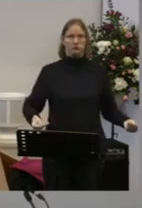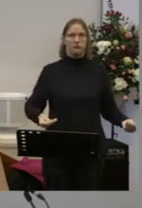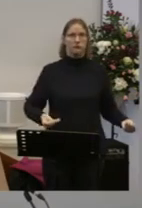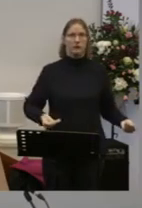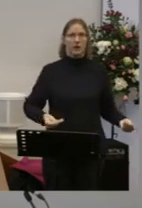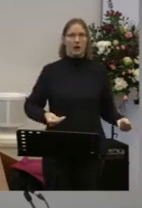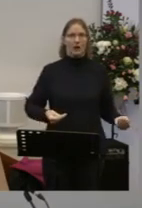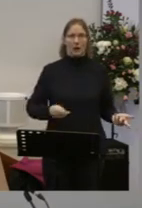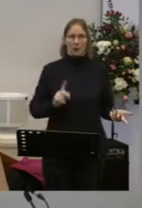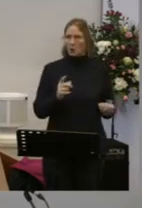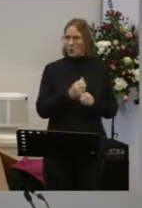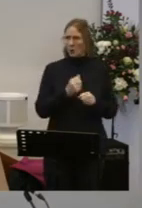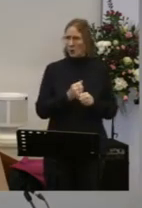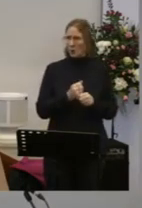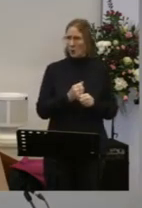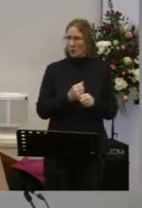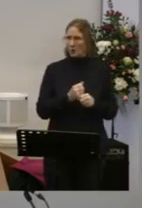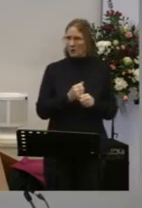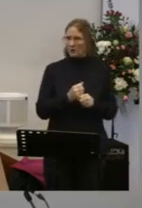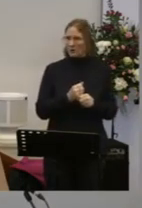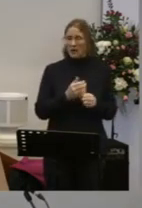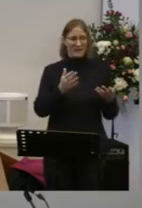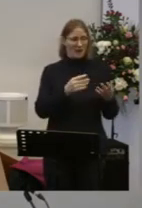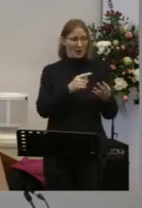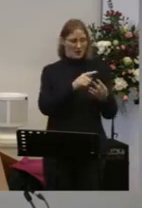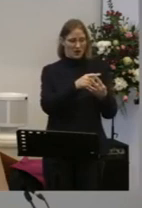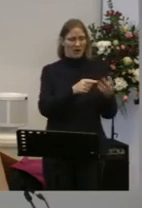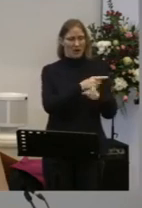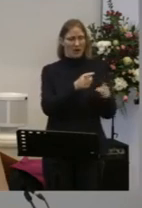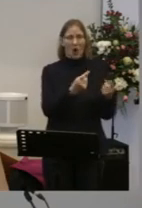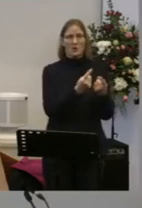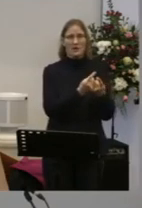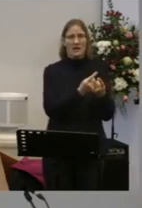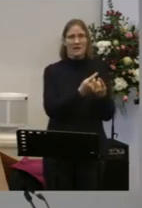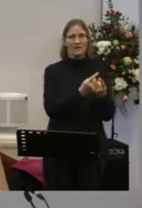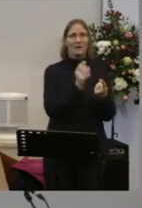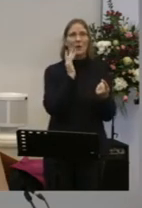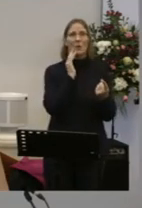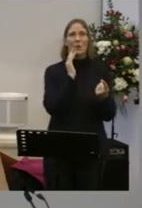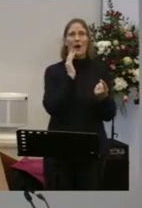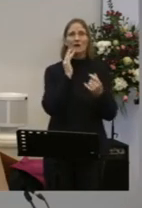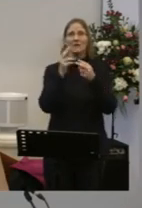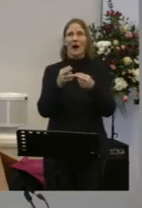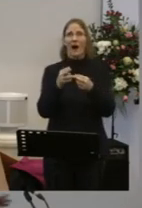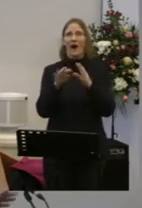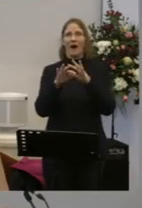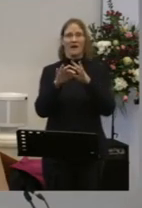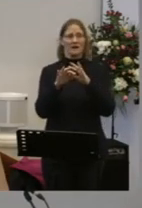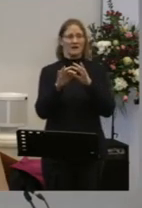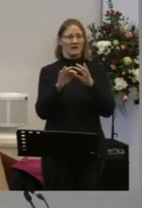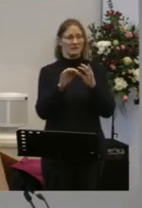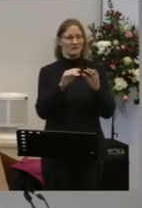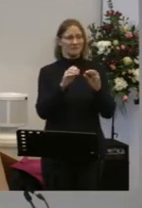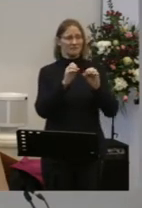You can't take any of it with you It's all going to let you down And if they are your reasons for living If and when they